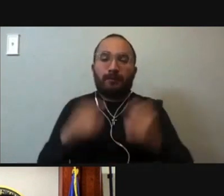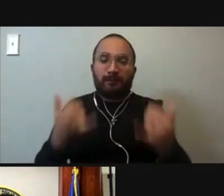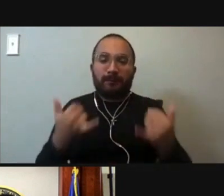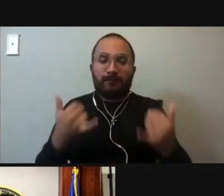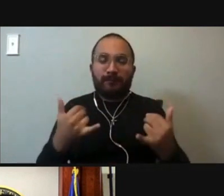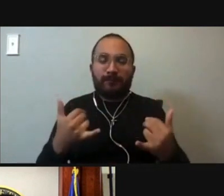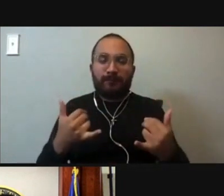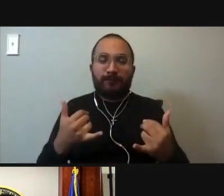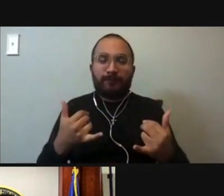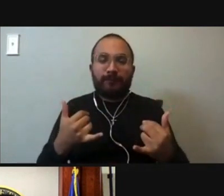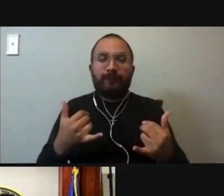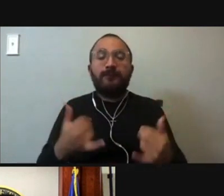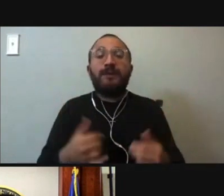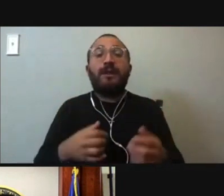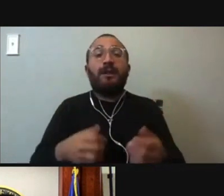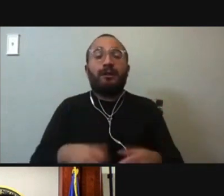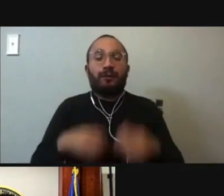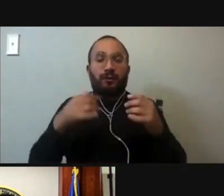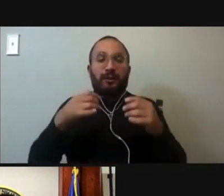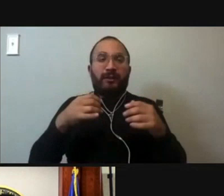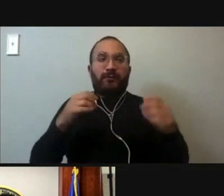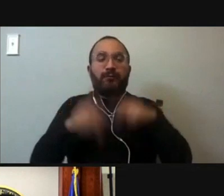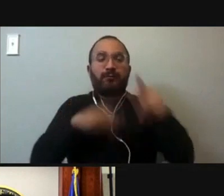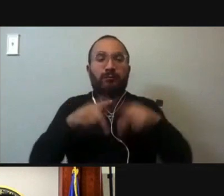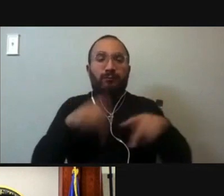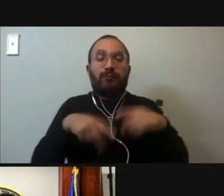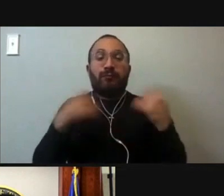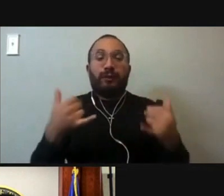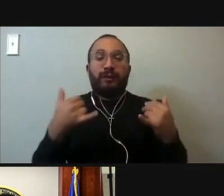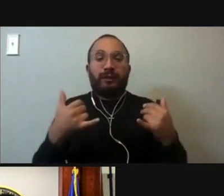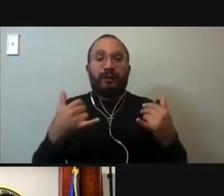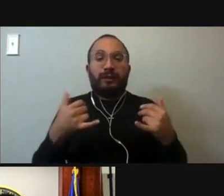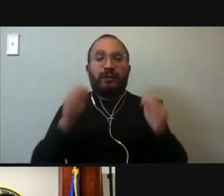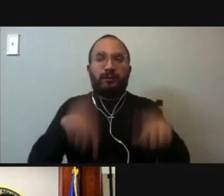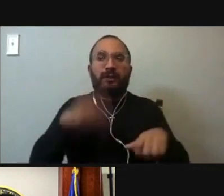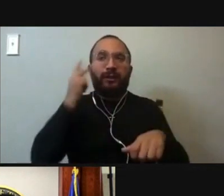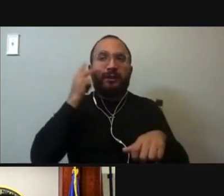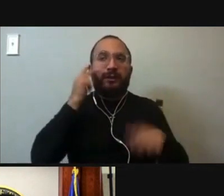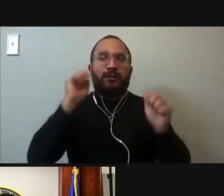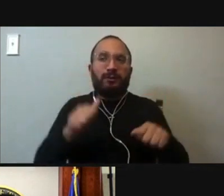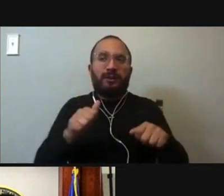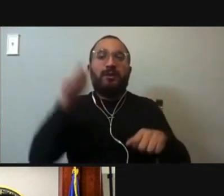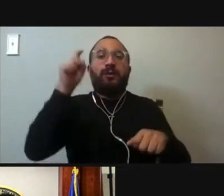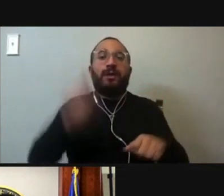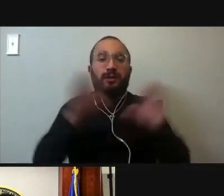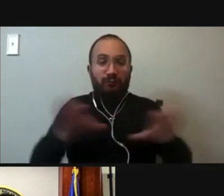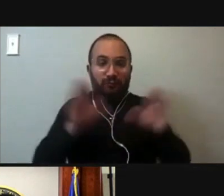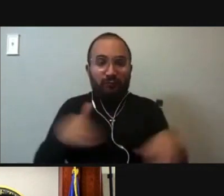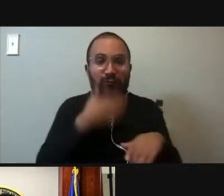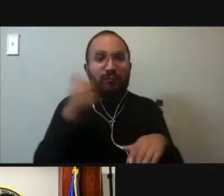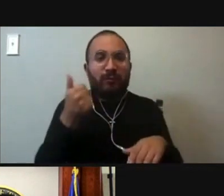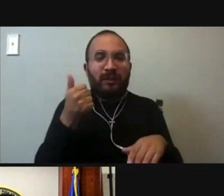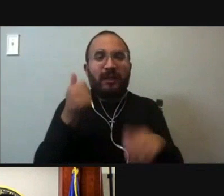still exist in American society and in our justice system. And we can do better. And even though I'm not the criminal court judge, as